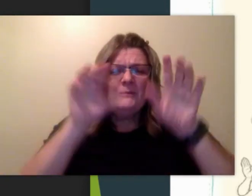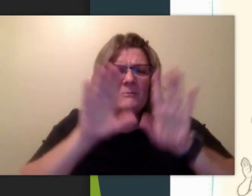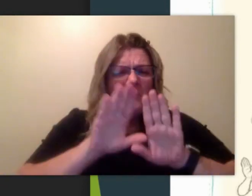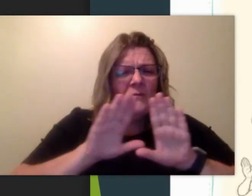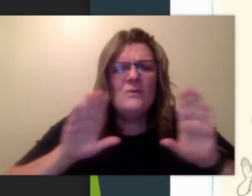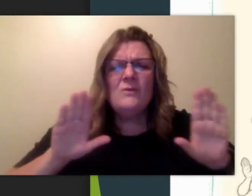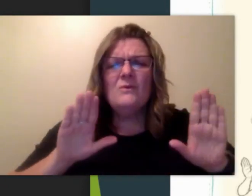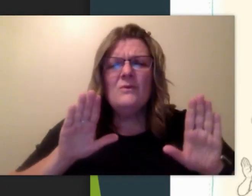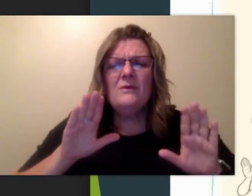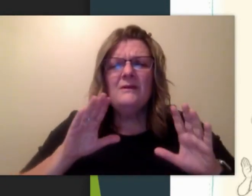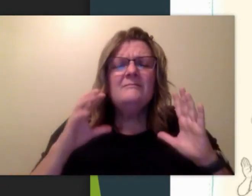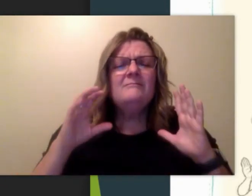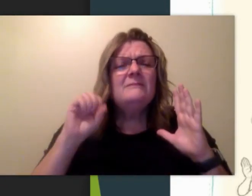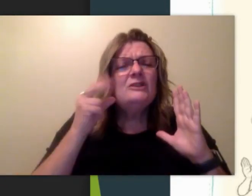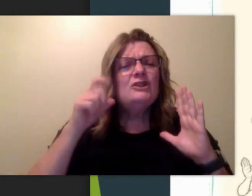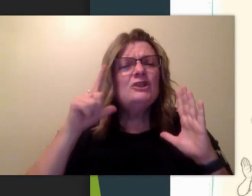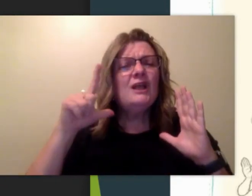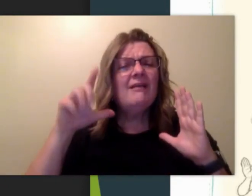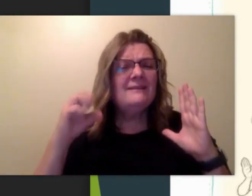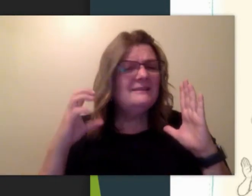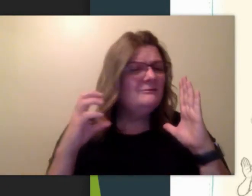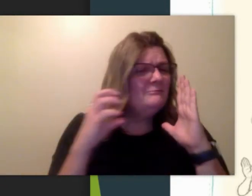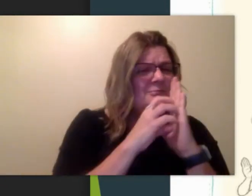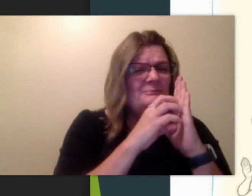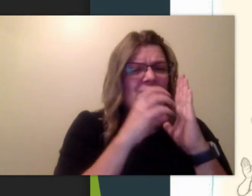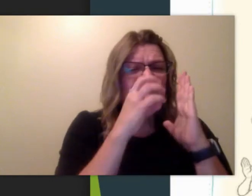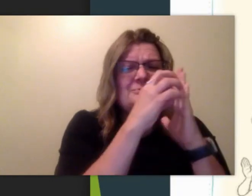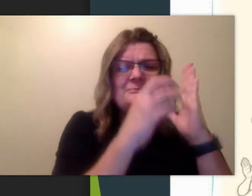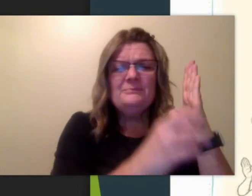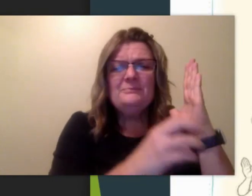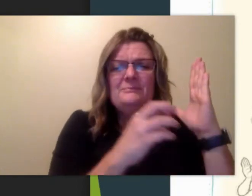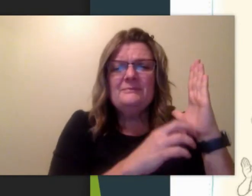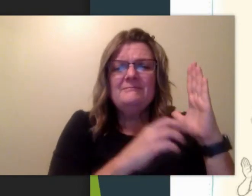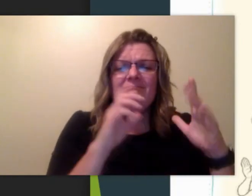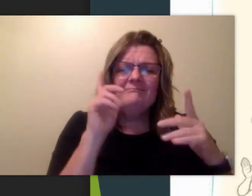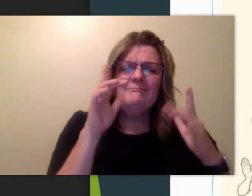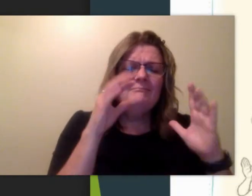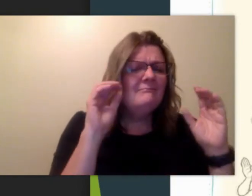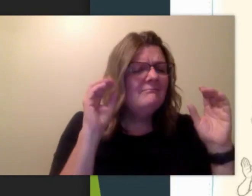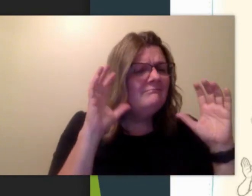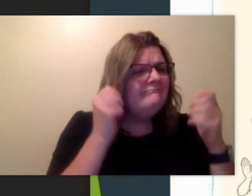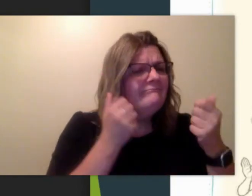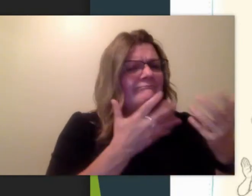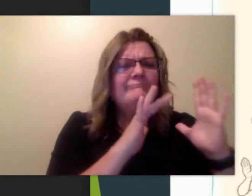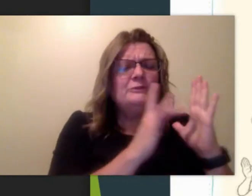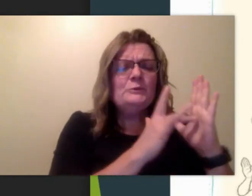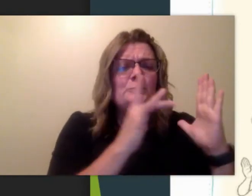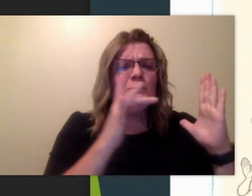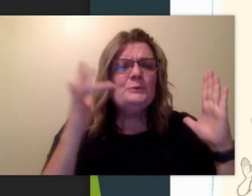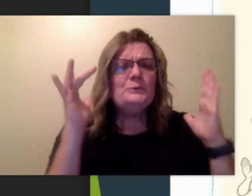a wall. Press on shells to make it shine.